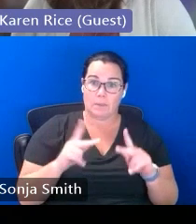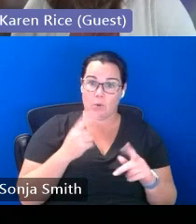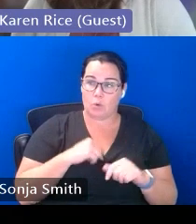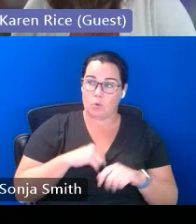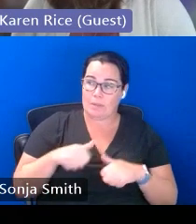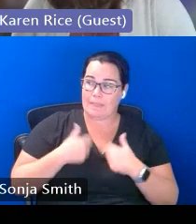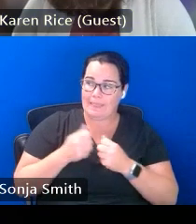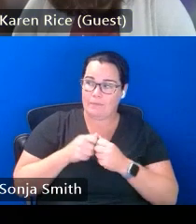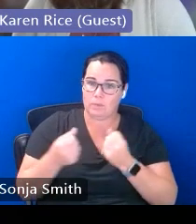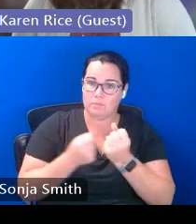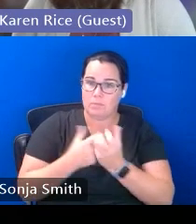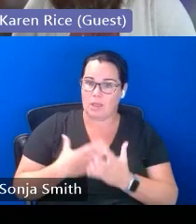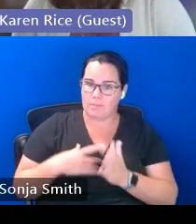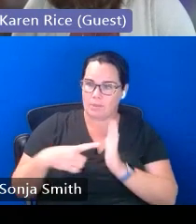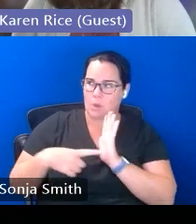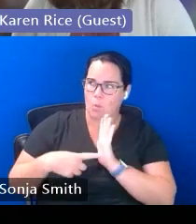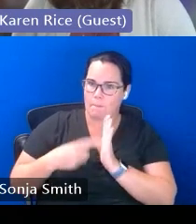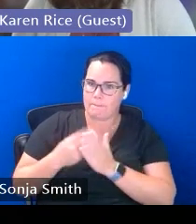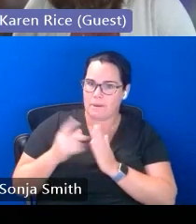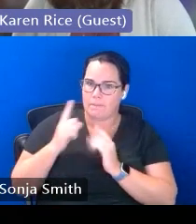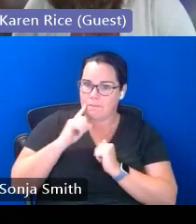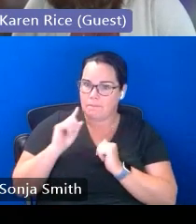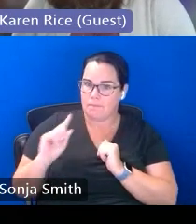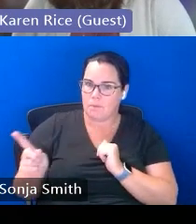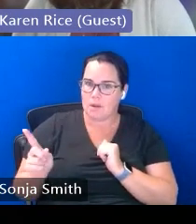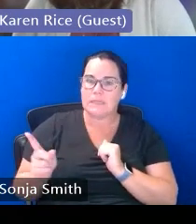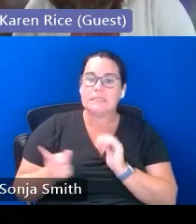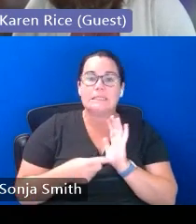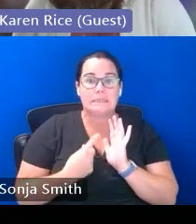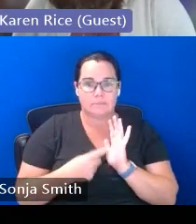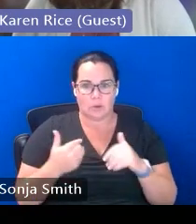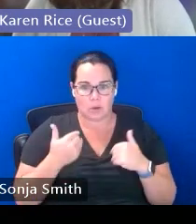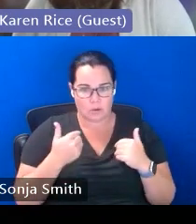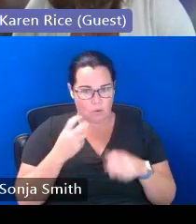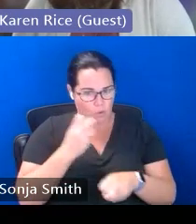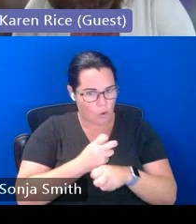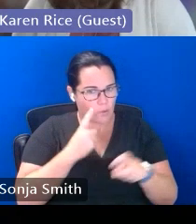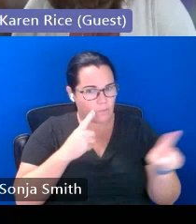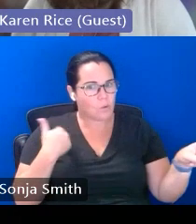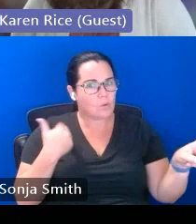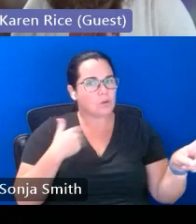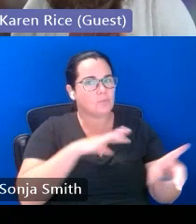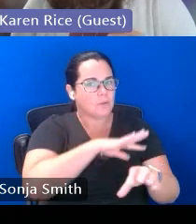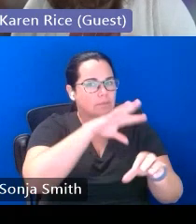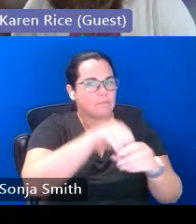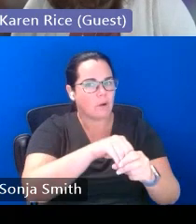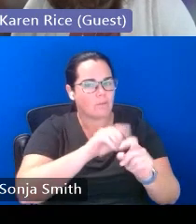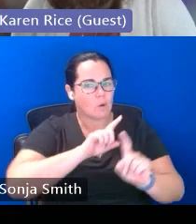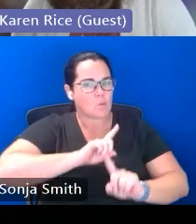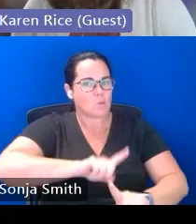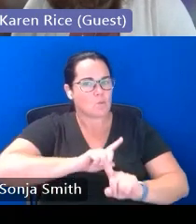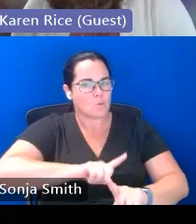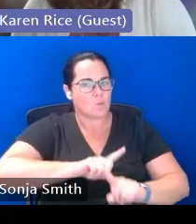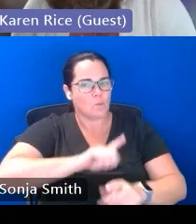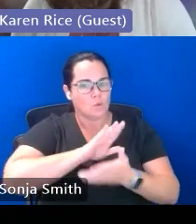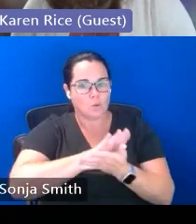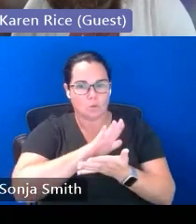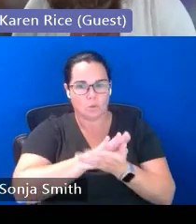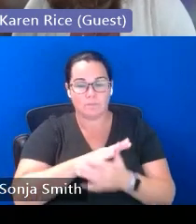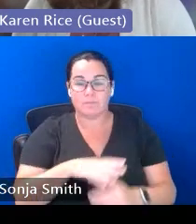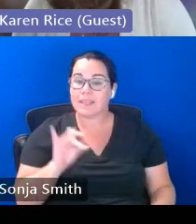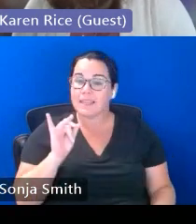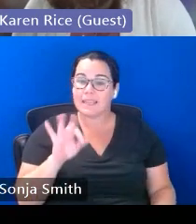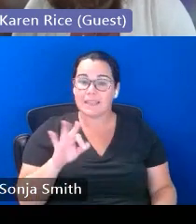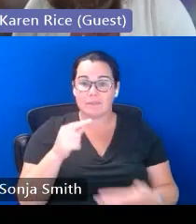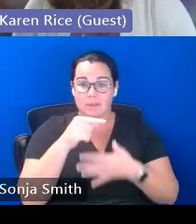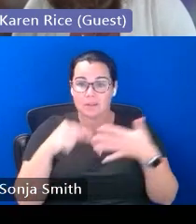it may really make it difficult for that youth to attend and engage in school so like i said if there's conditions that are